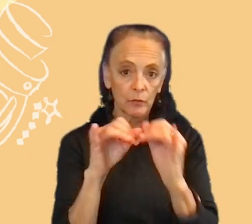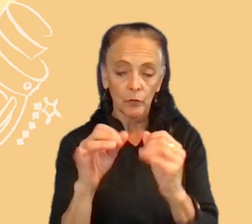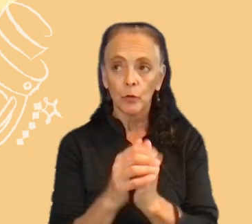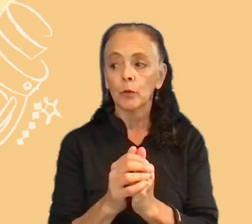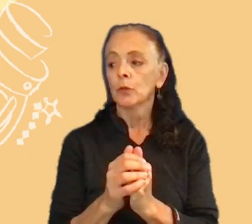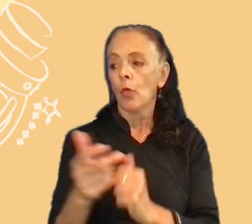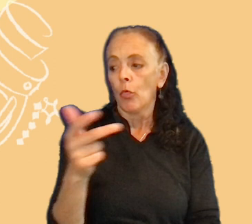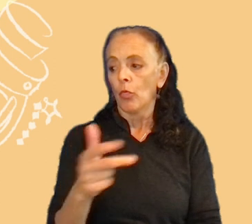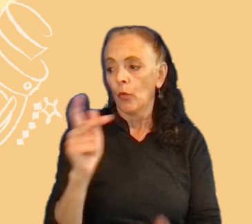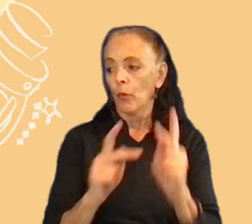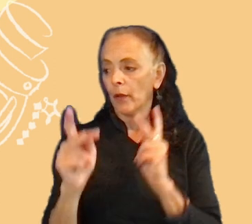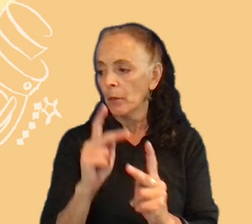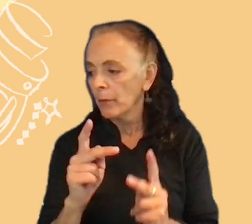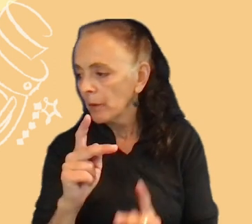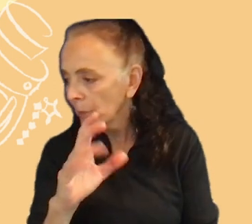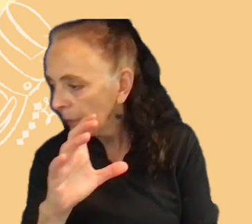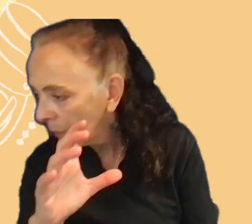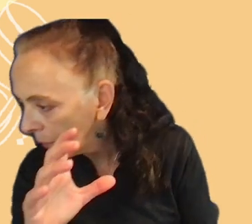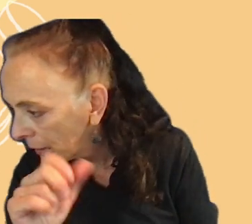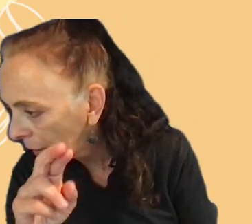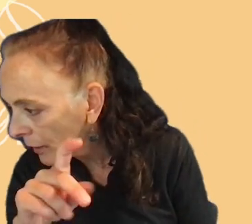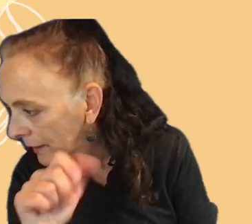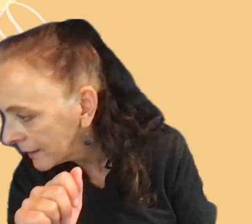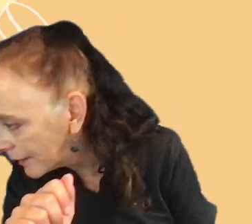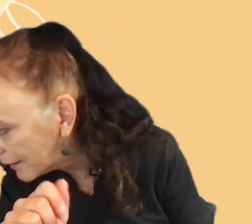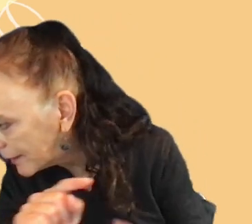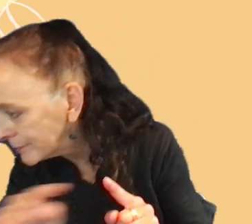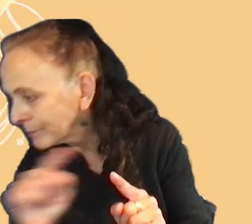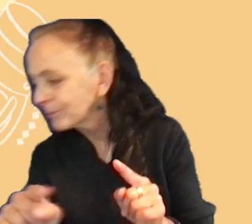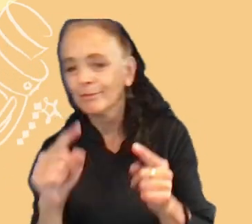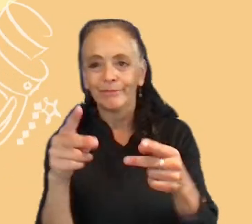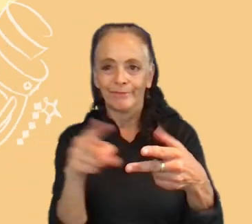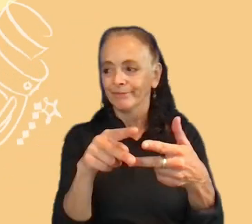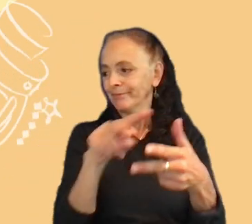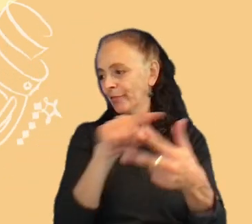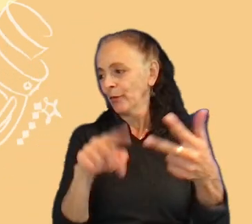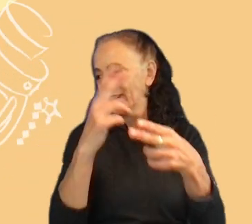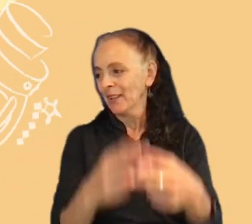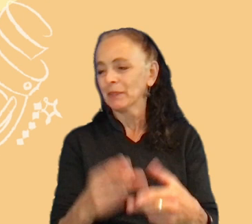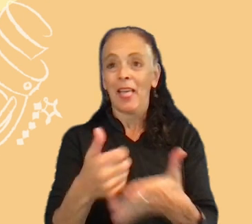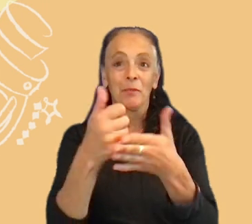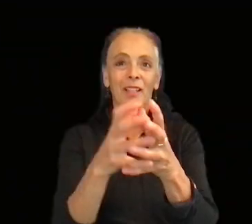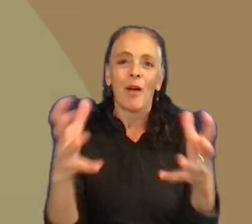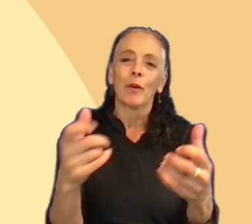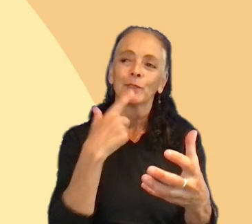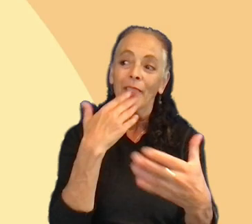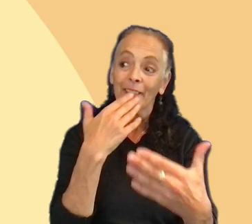Carolina, Araújo, Rodrigo Caldas, Paulo Sabino, they helped a lot. And we would like to publicly say thanks to them.